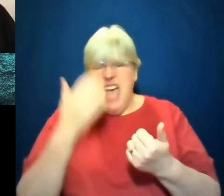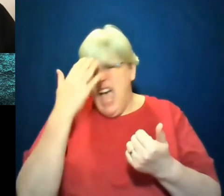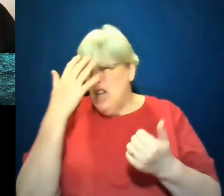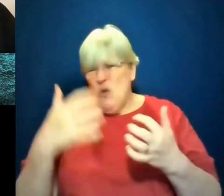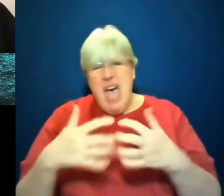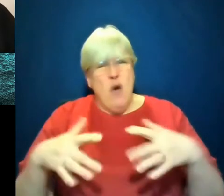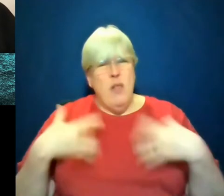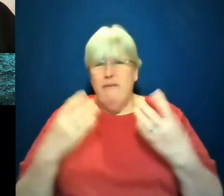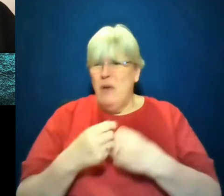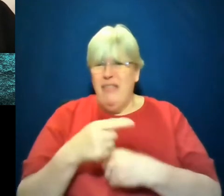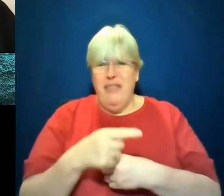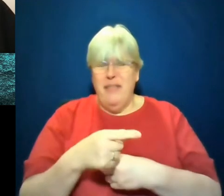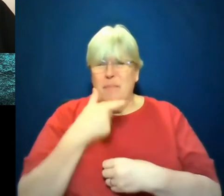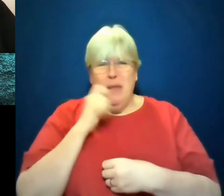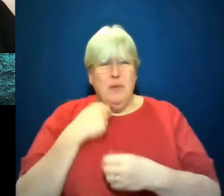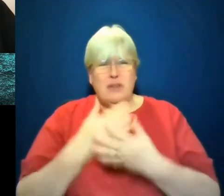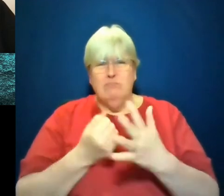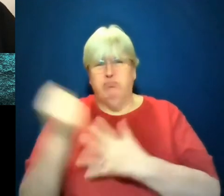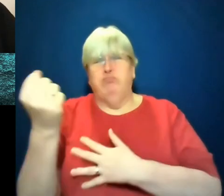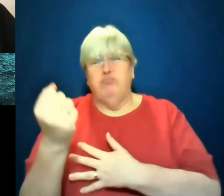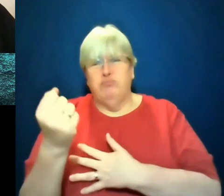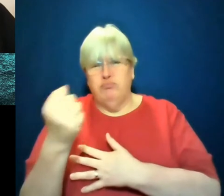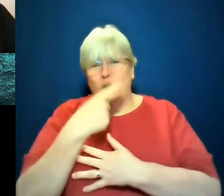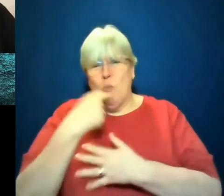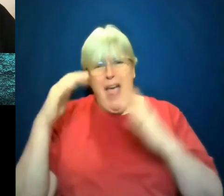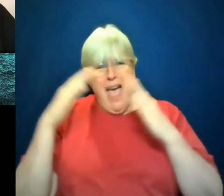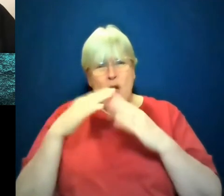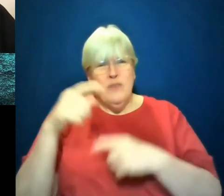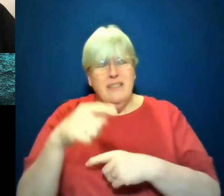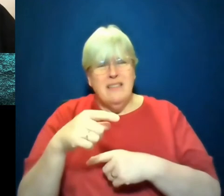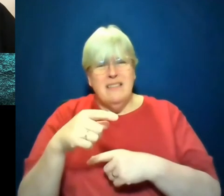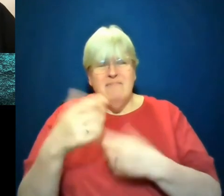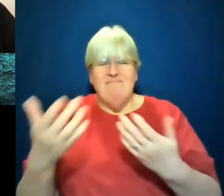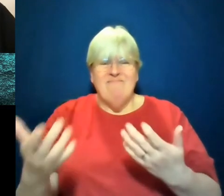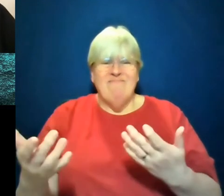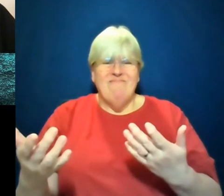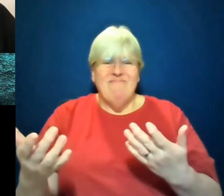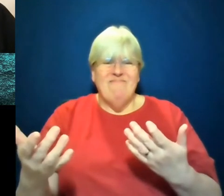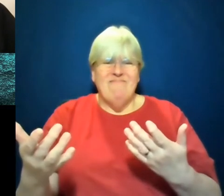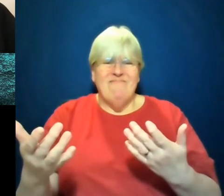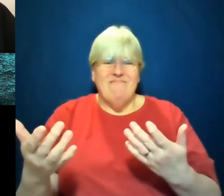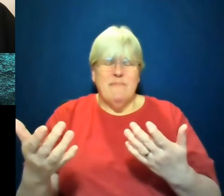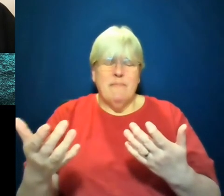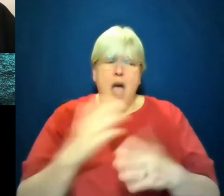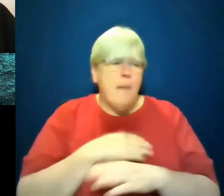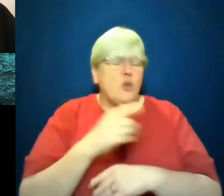guys. But we have to. I don't, you know, it's not safe for us to not figure out a way to live together. But